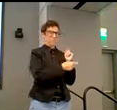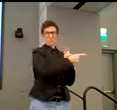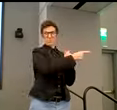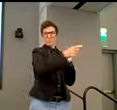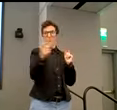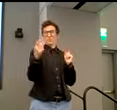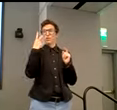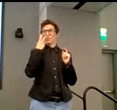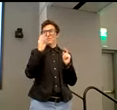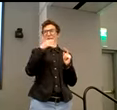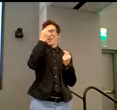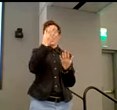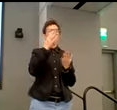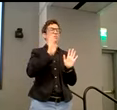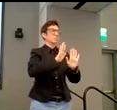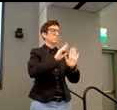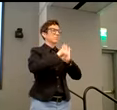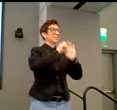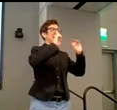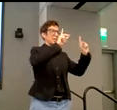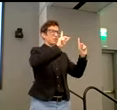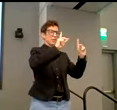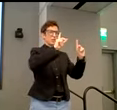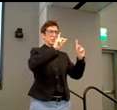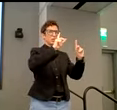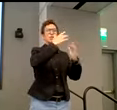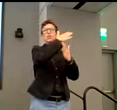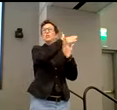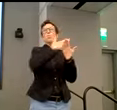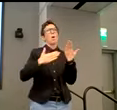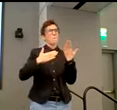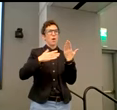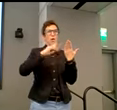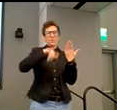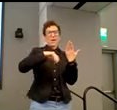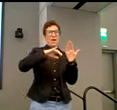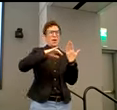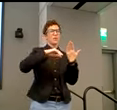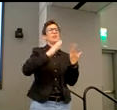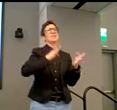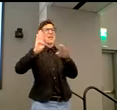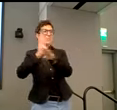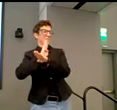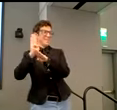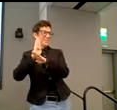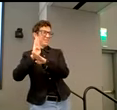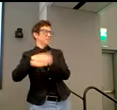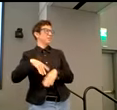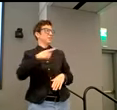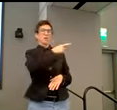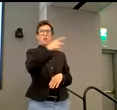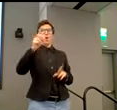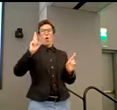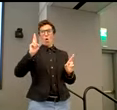any of the information, keep in mind, education is just one side of the coin. And the other one is business. All of us who hopefully